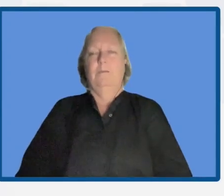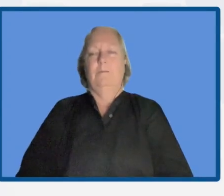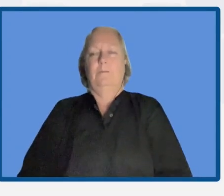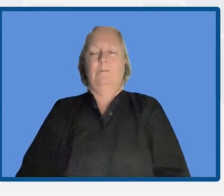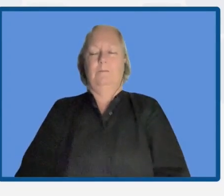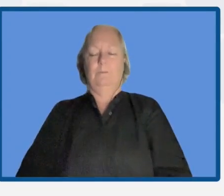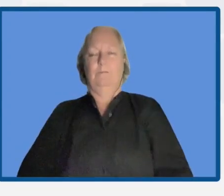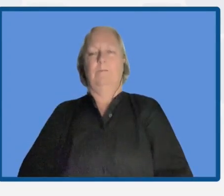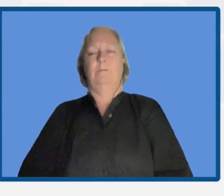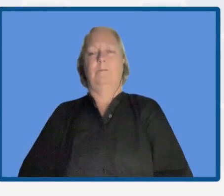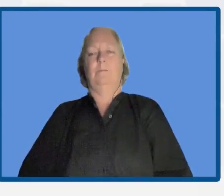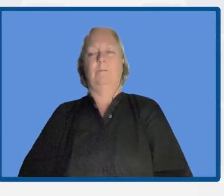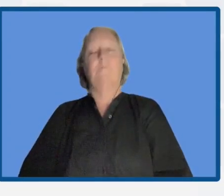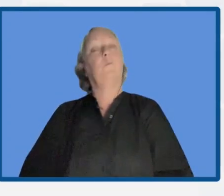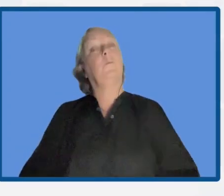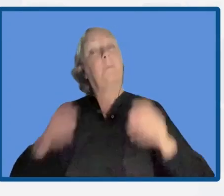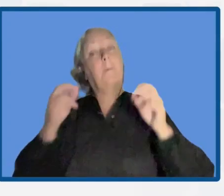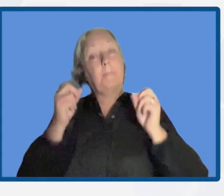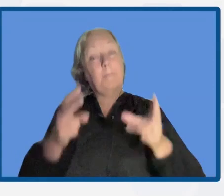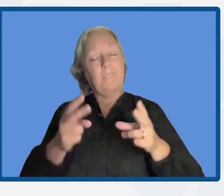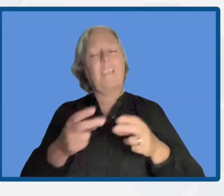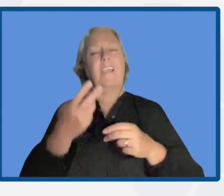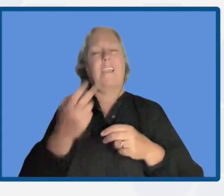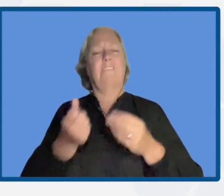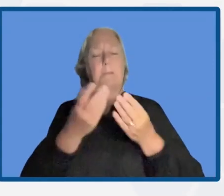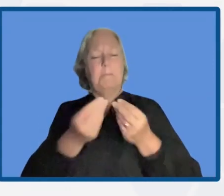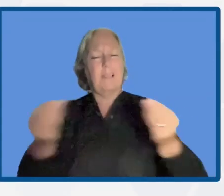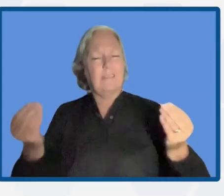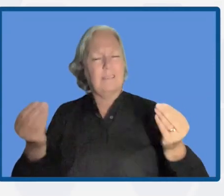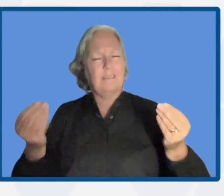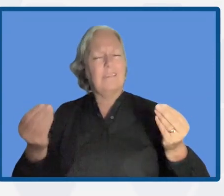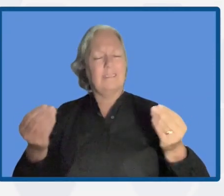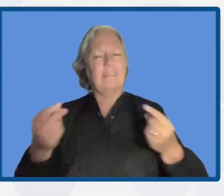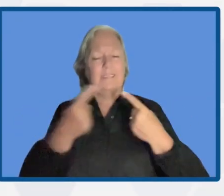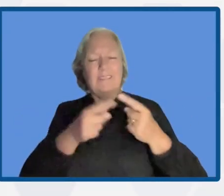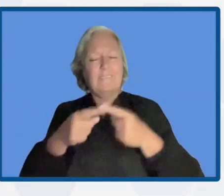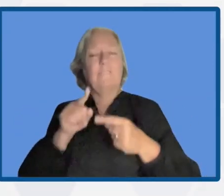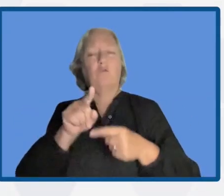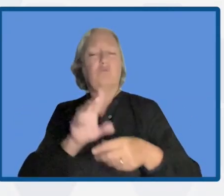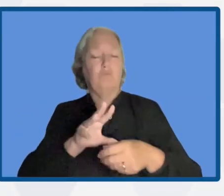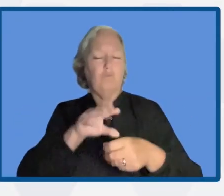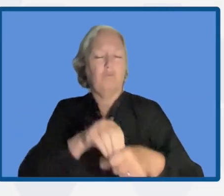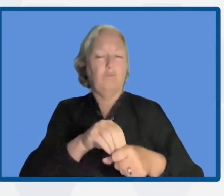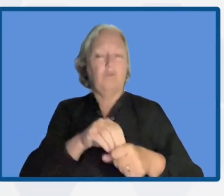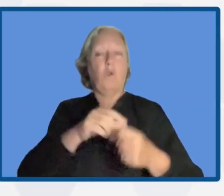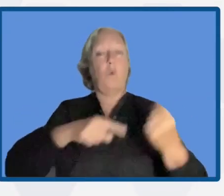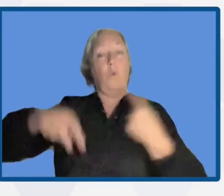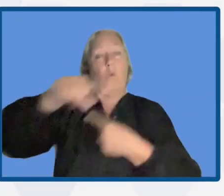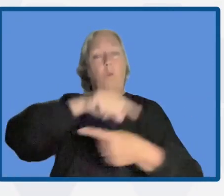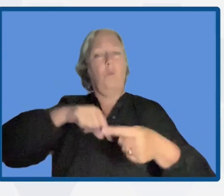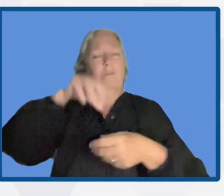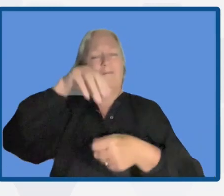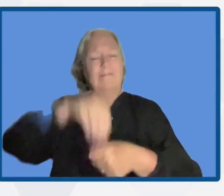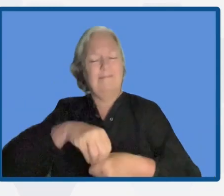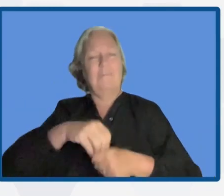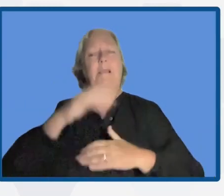Jorge, well, there are many aspects that may lead to the participation of everyone involved in building nature